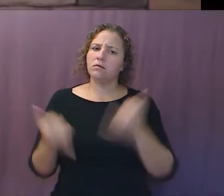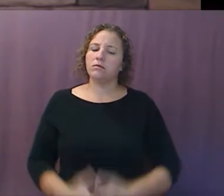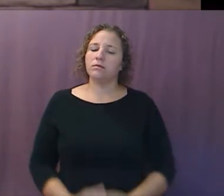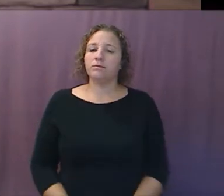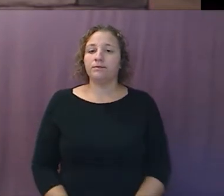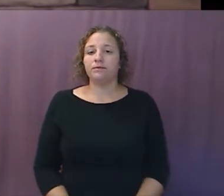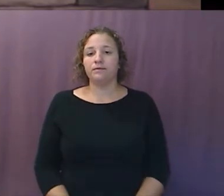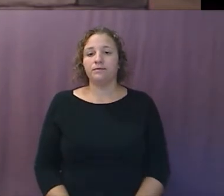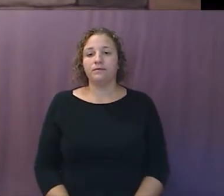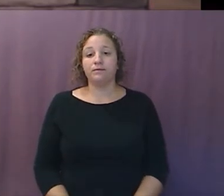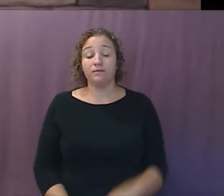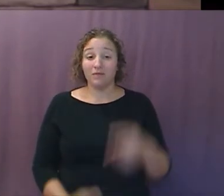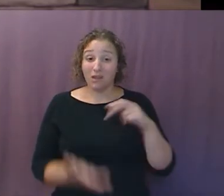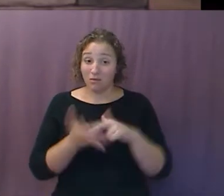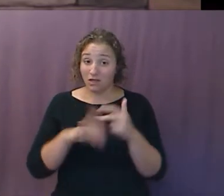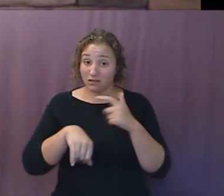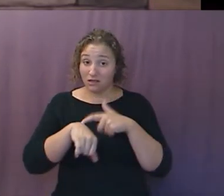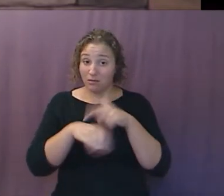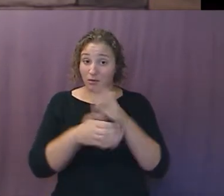Time's running out.